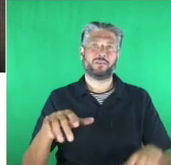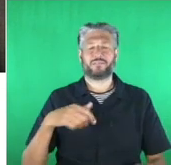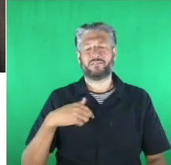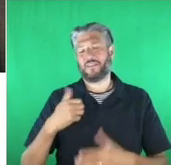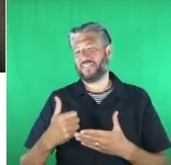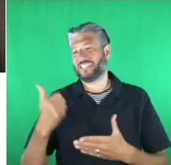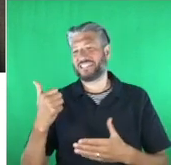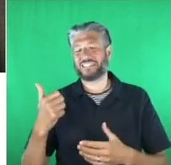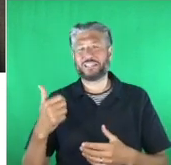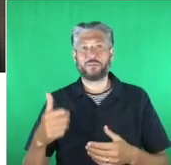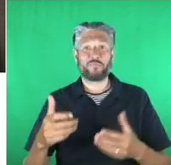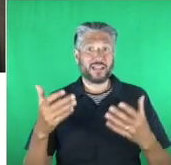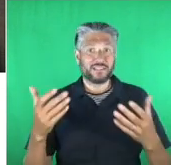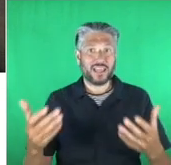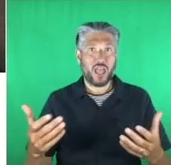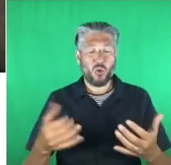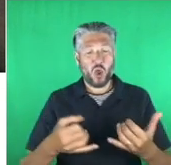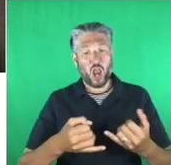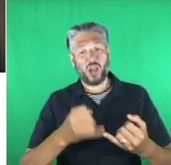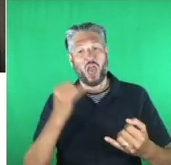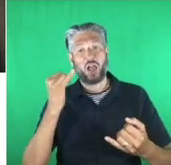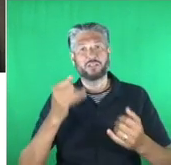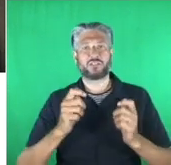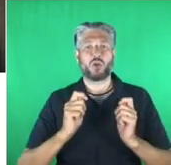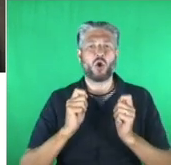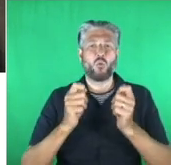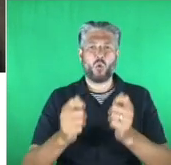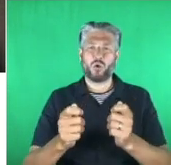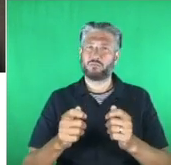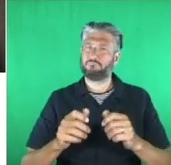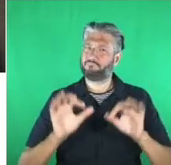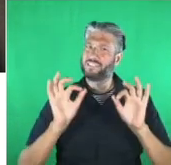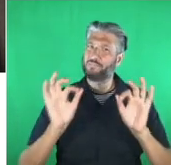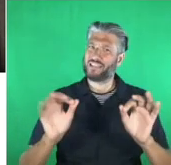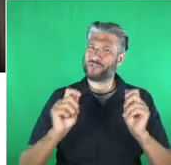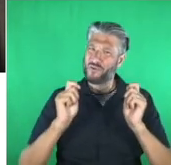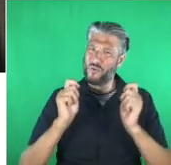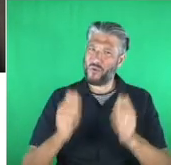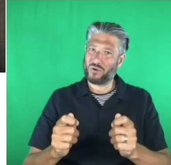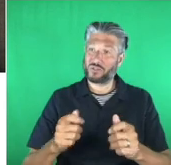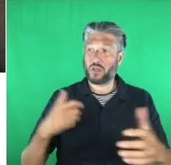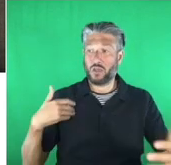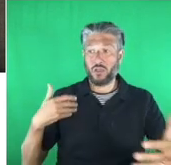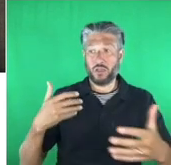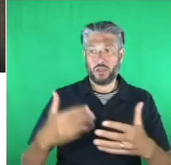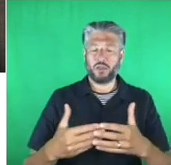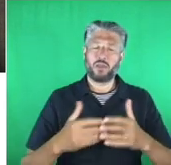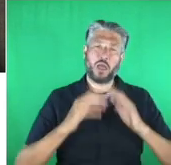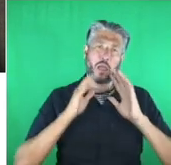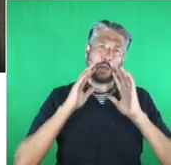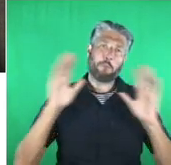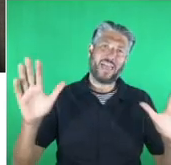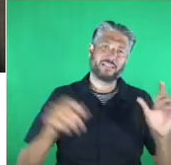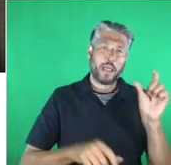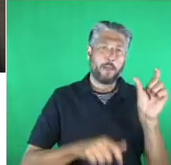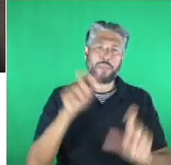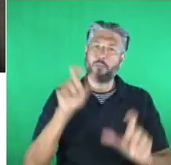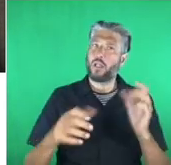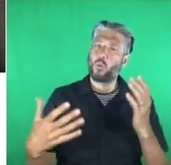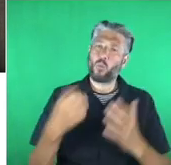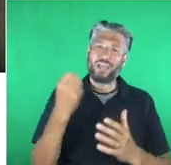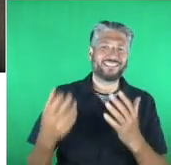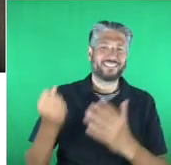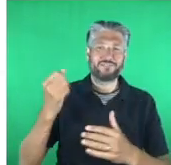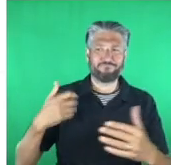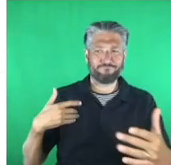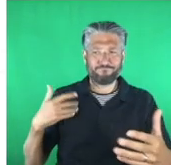is a special award. Over the years, we've given this award to some amazing people. I'm going to give you a list and you'll see the incredible range. In